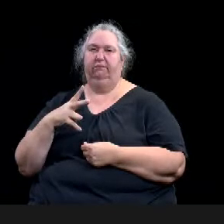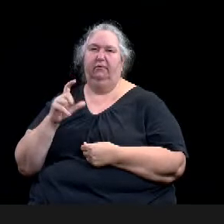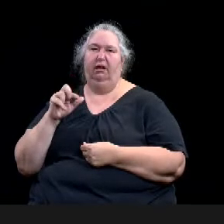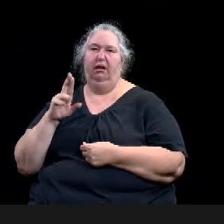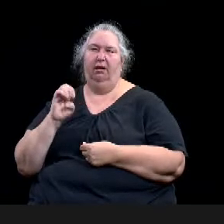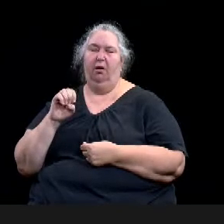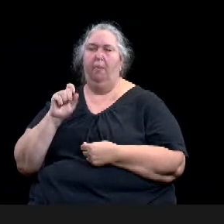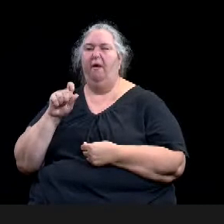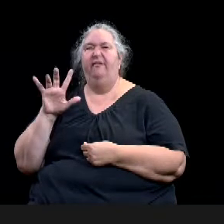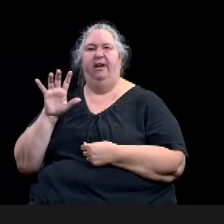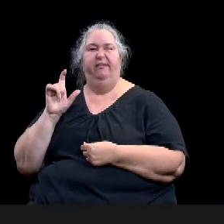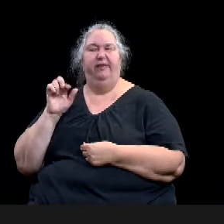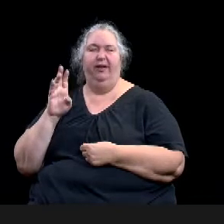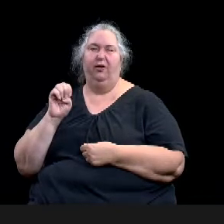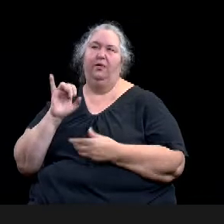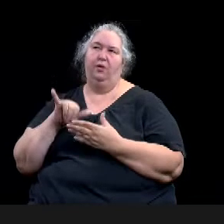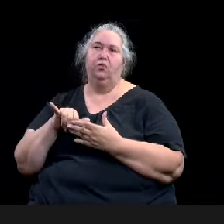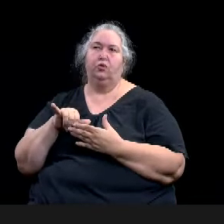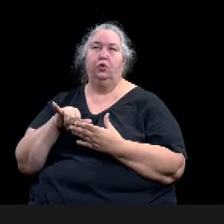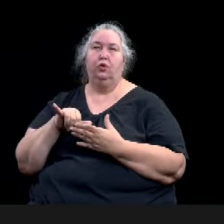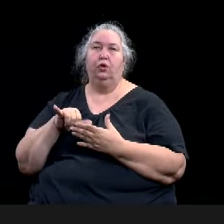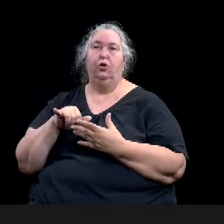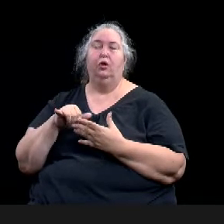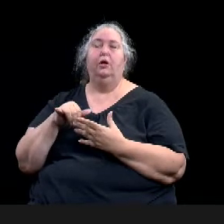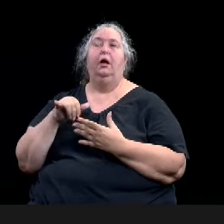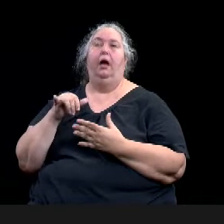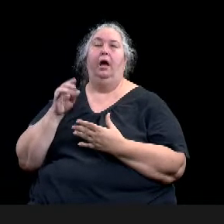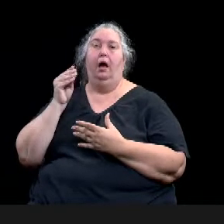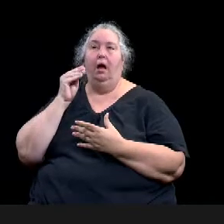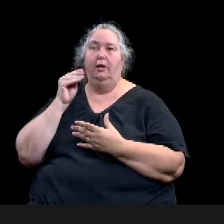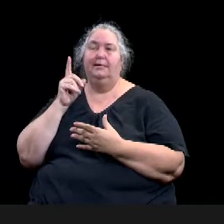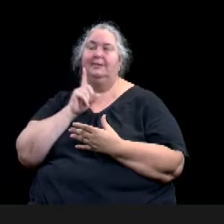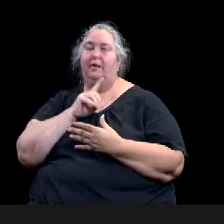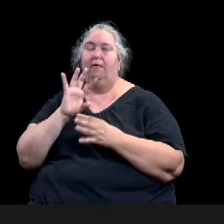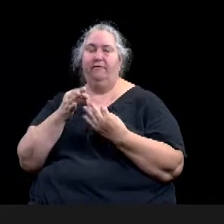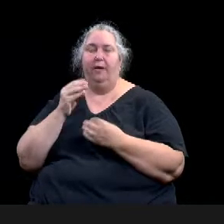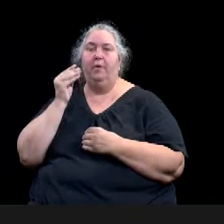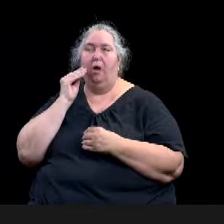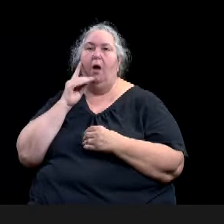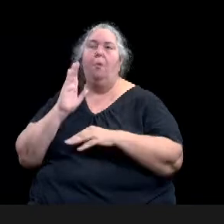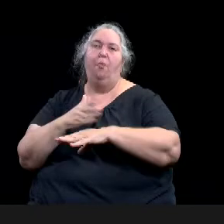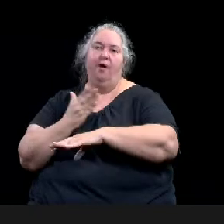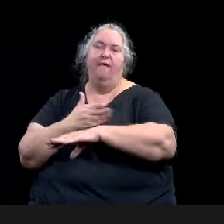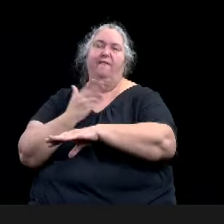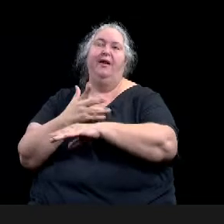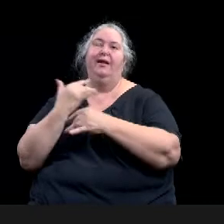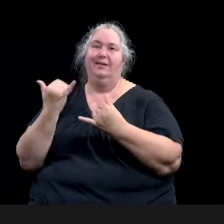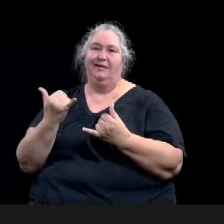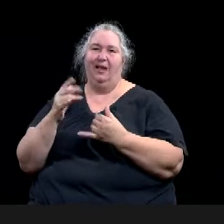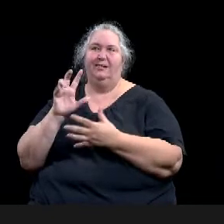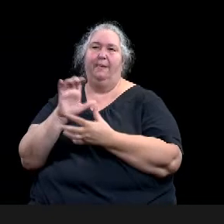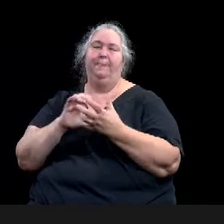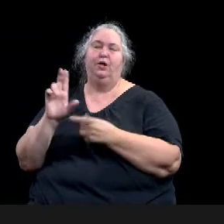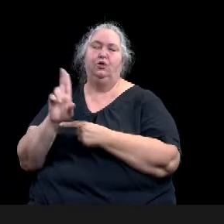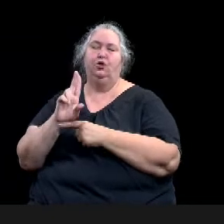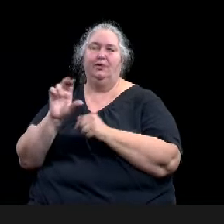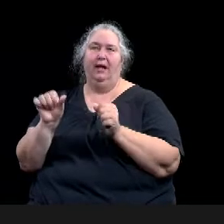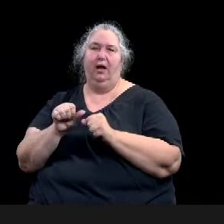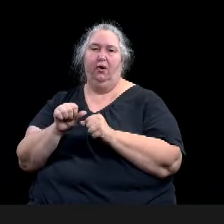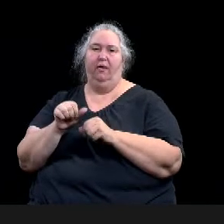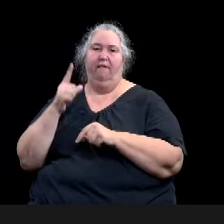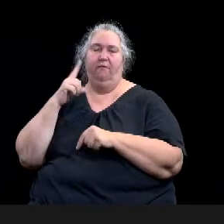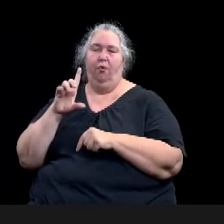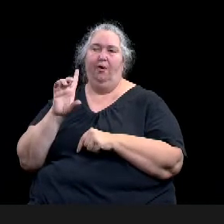downtown and the residential portion of Austin Avenue Neighborhood Association along, uh, Washington Avenue.